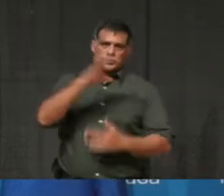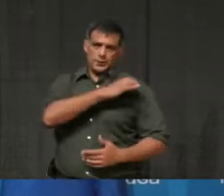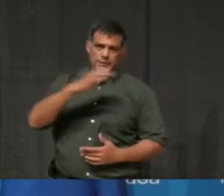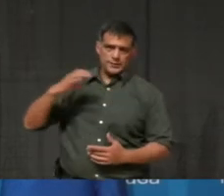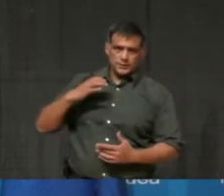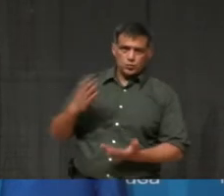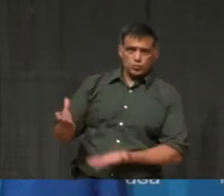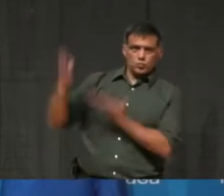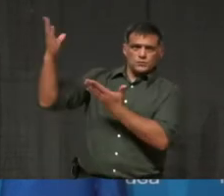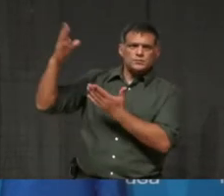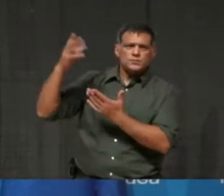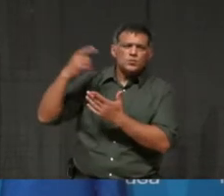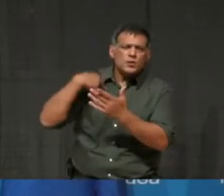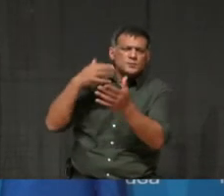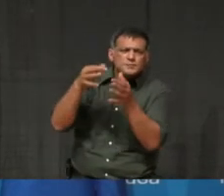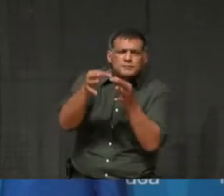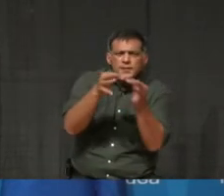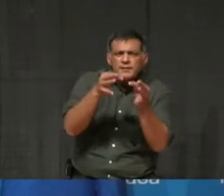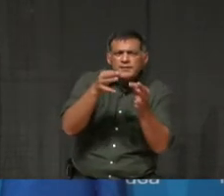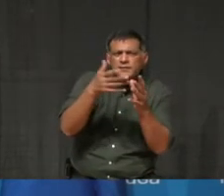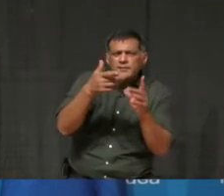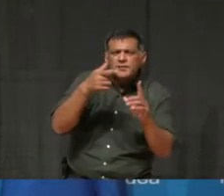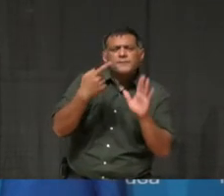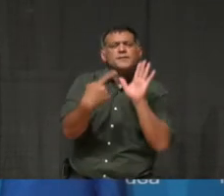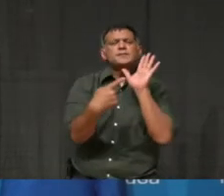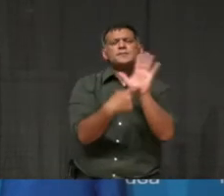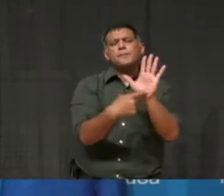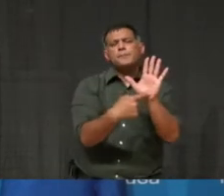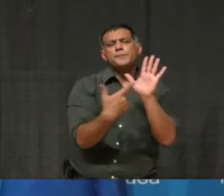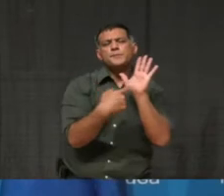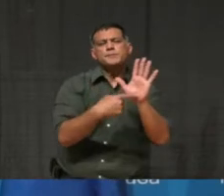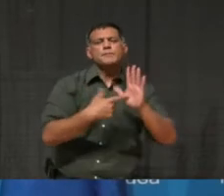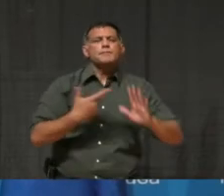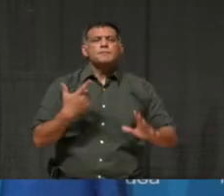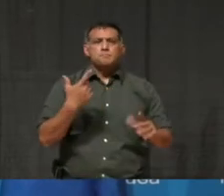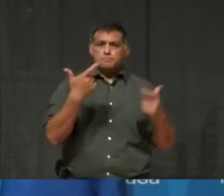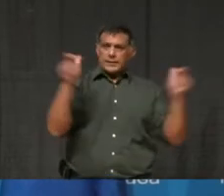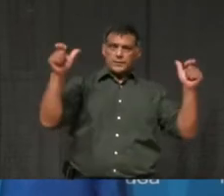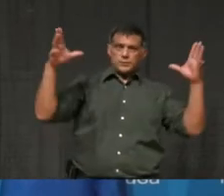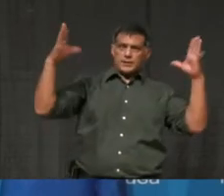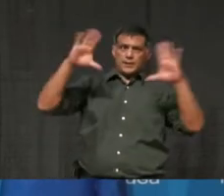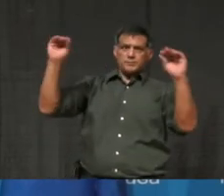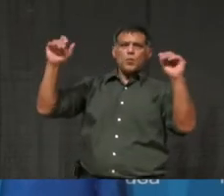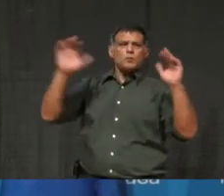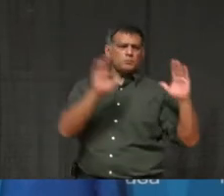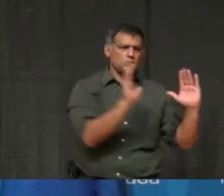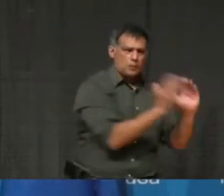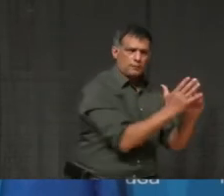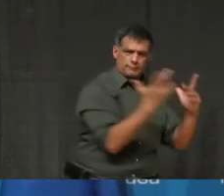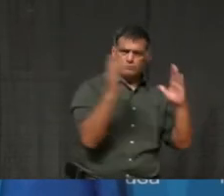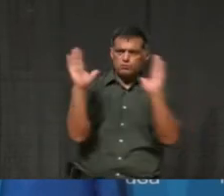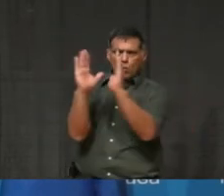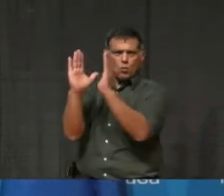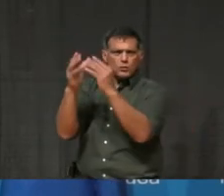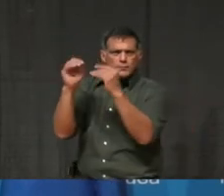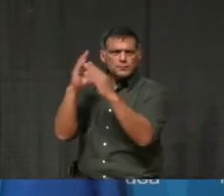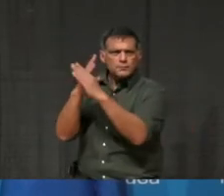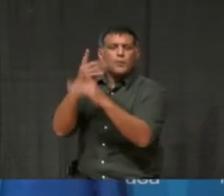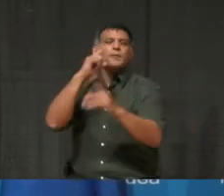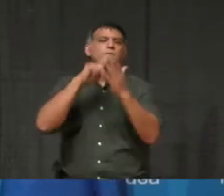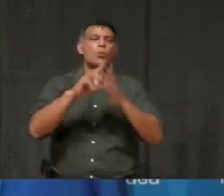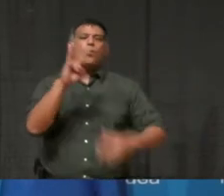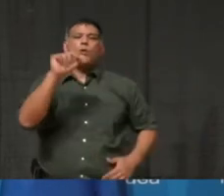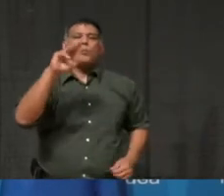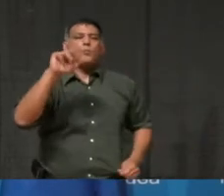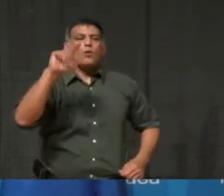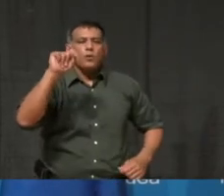describe to me what a Walmart, for instance, would look like? So are you saying that no toys, no home decor, no electronics, no outdoor stuff?